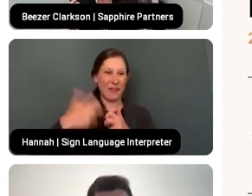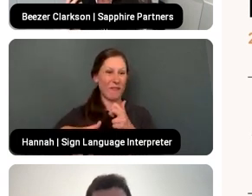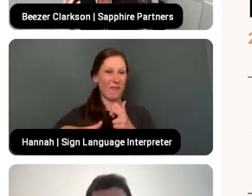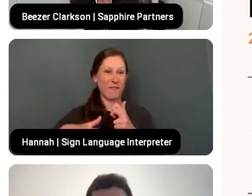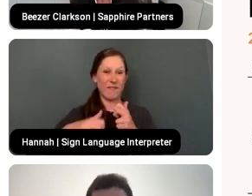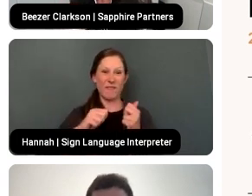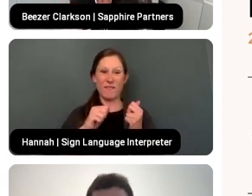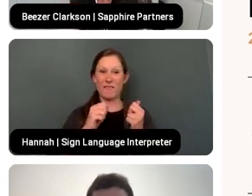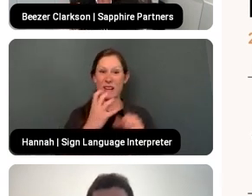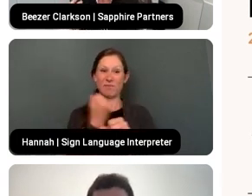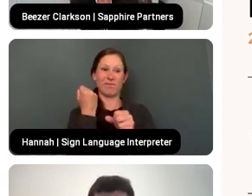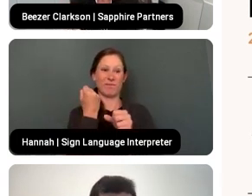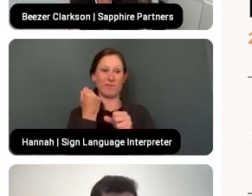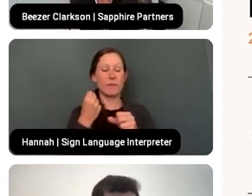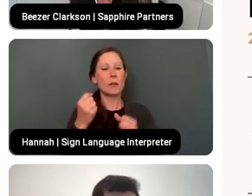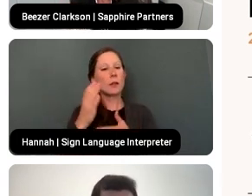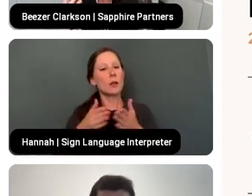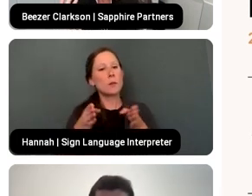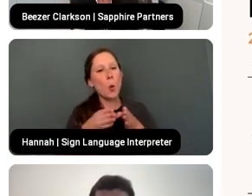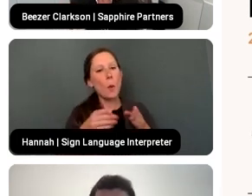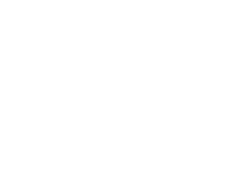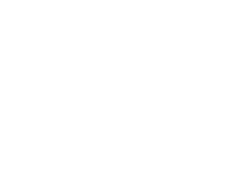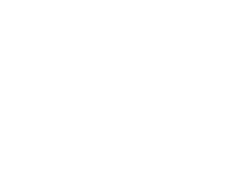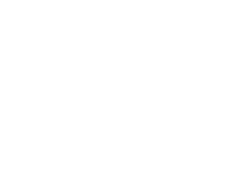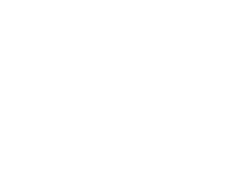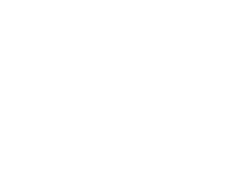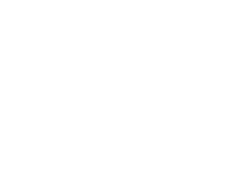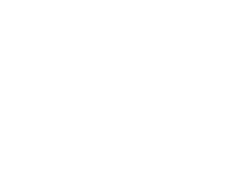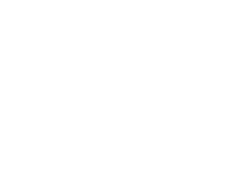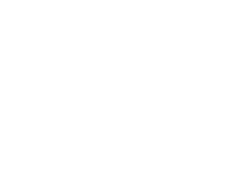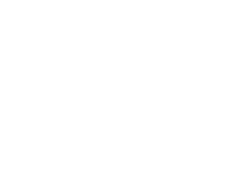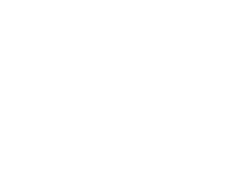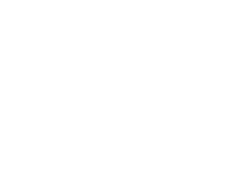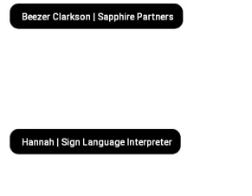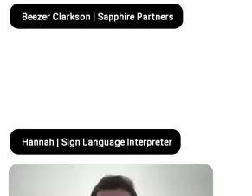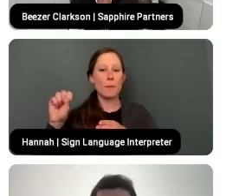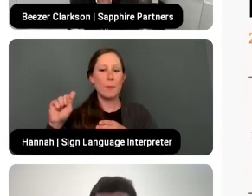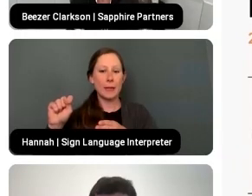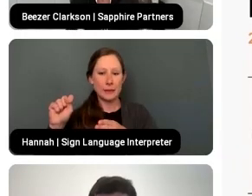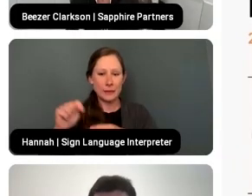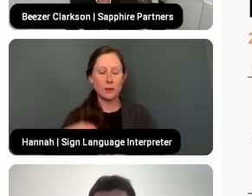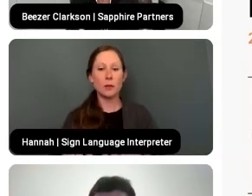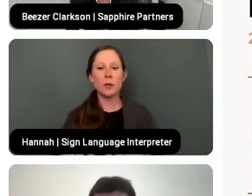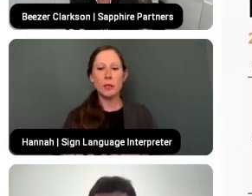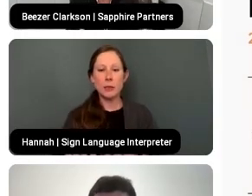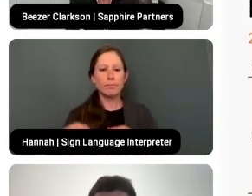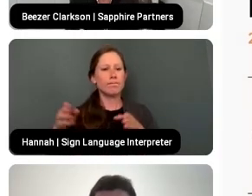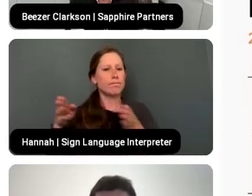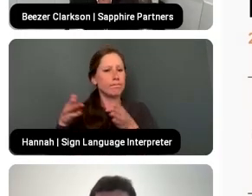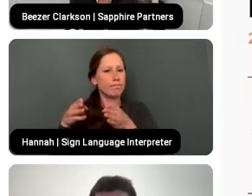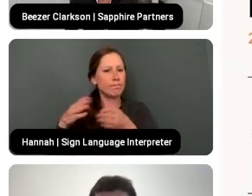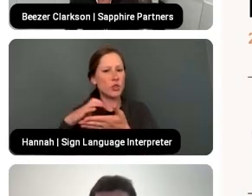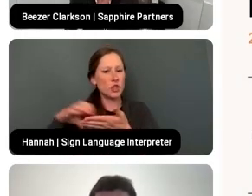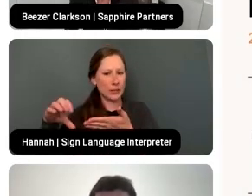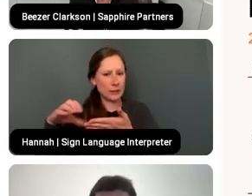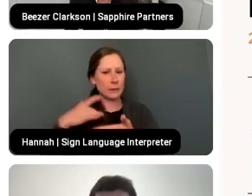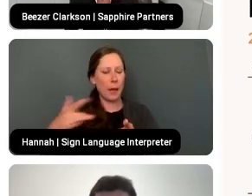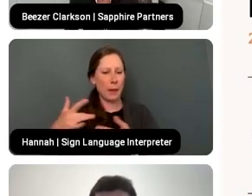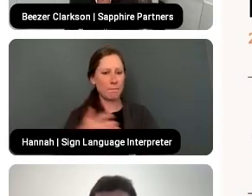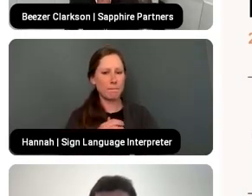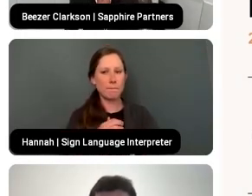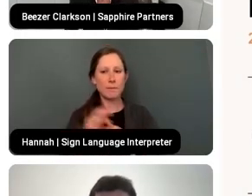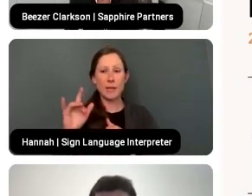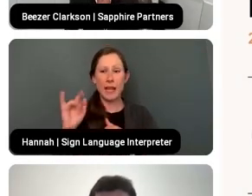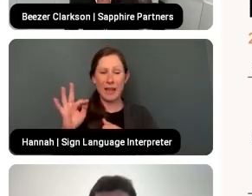managers, smaller endowments, smaller foundations that can write more. If you want to have, if we just do the quick math,